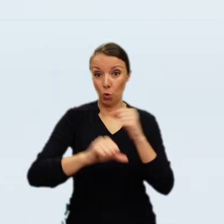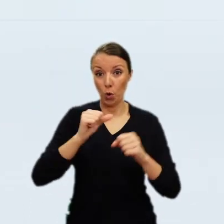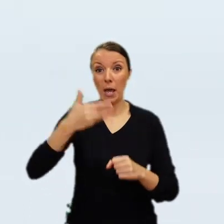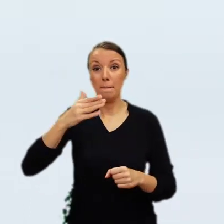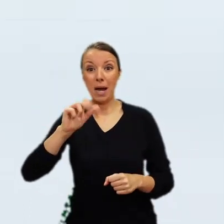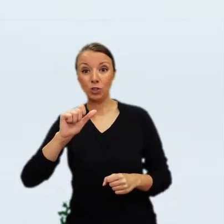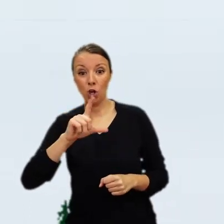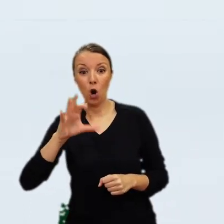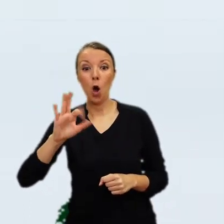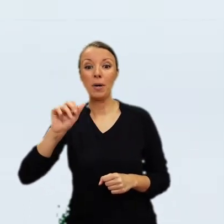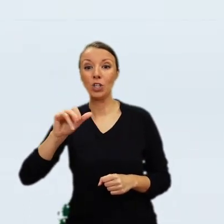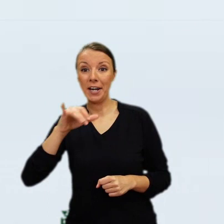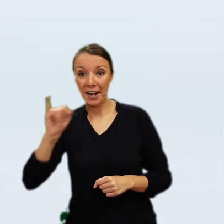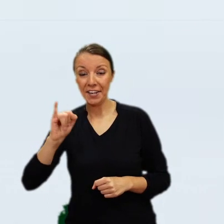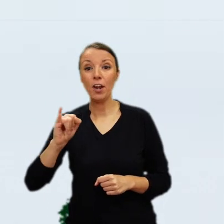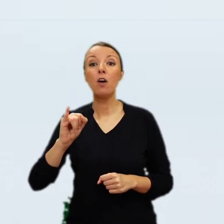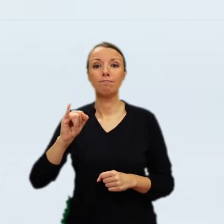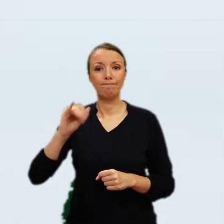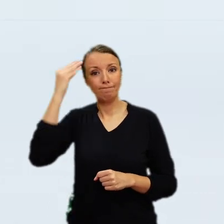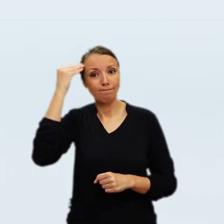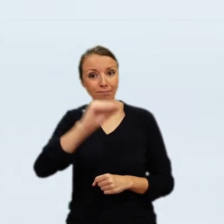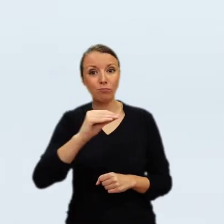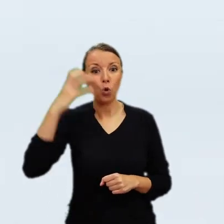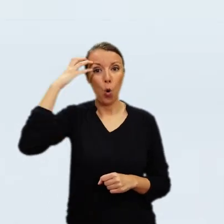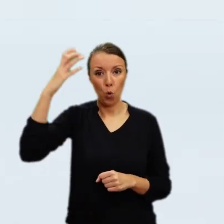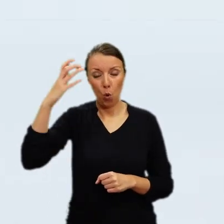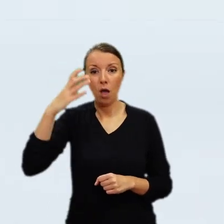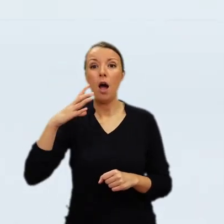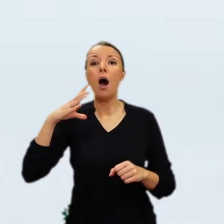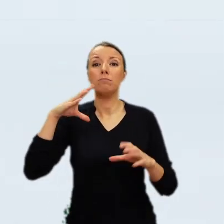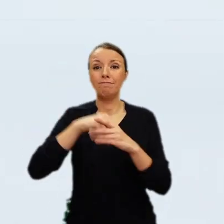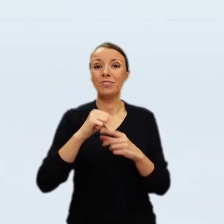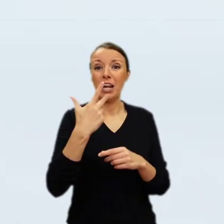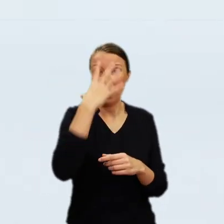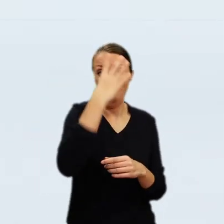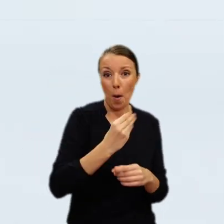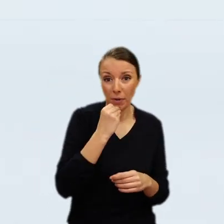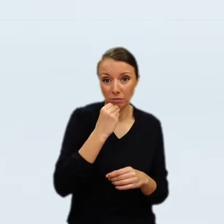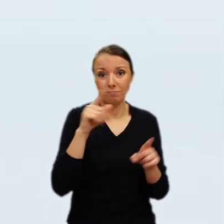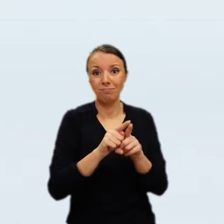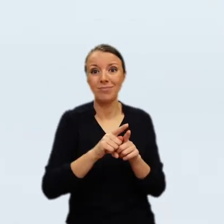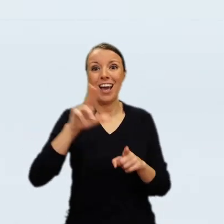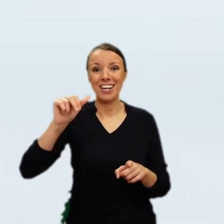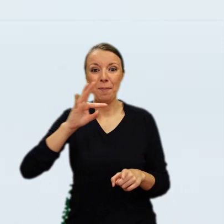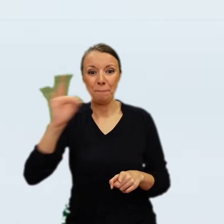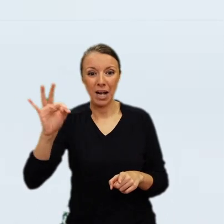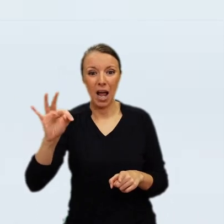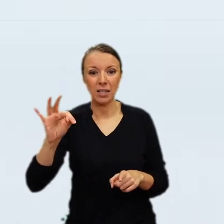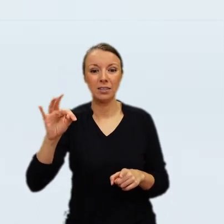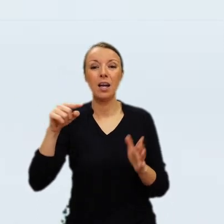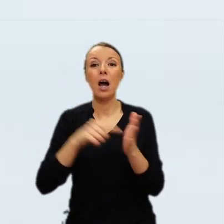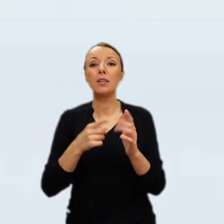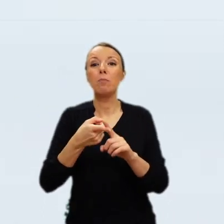she visited the palace on the aisle with her mother-in-law and noted, this apartment of Stanisław August has remained